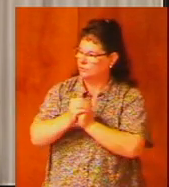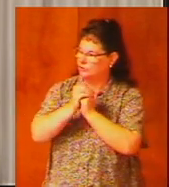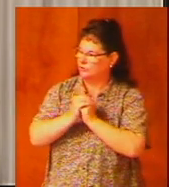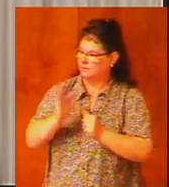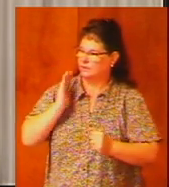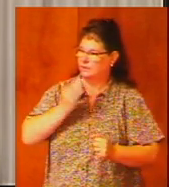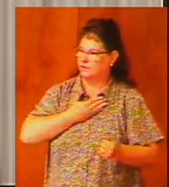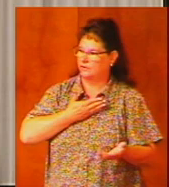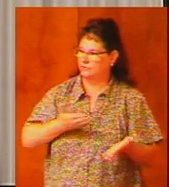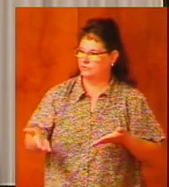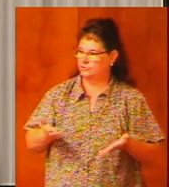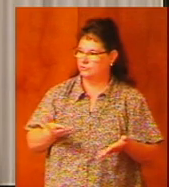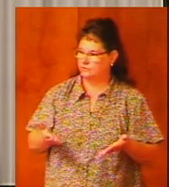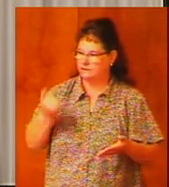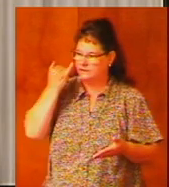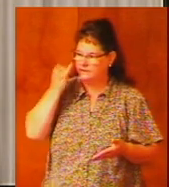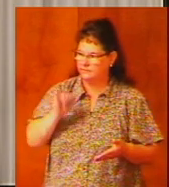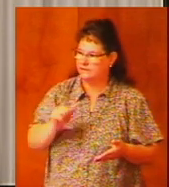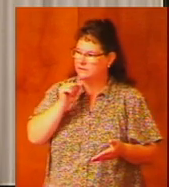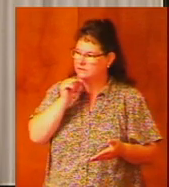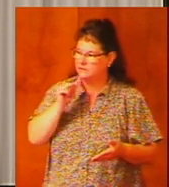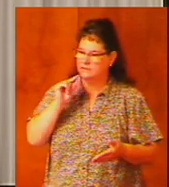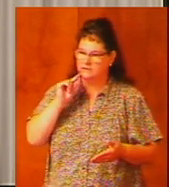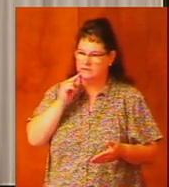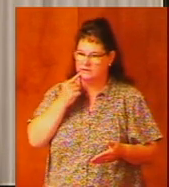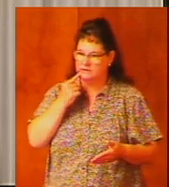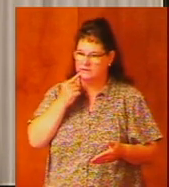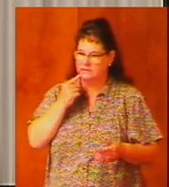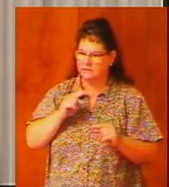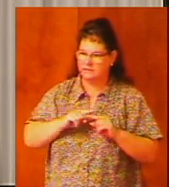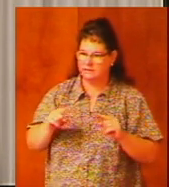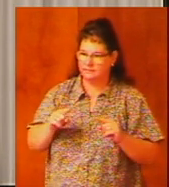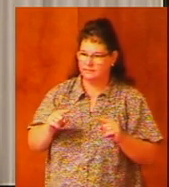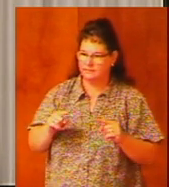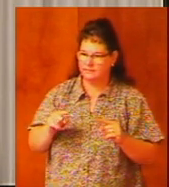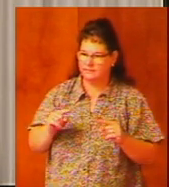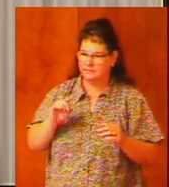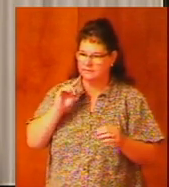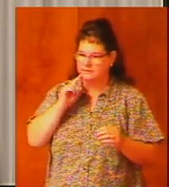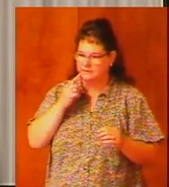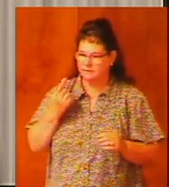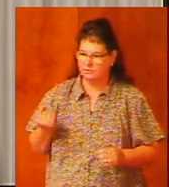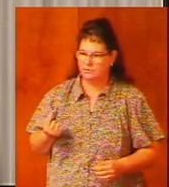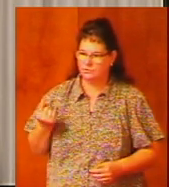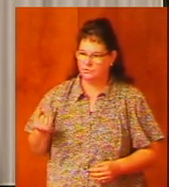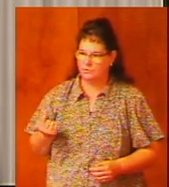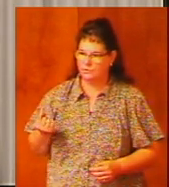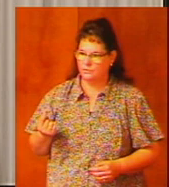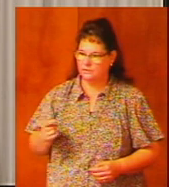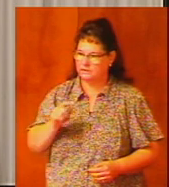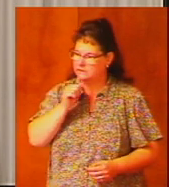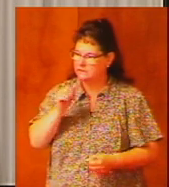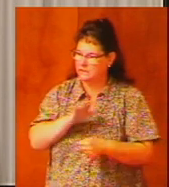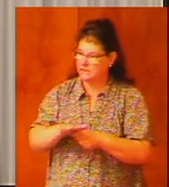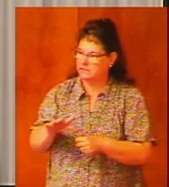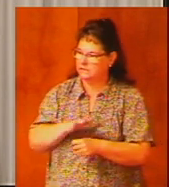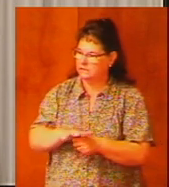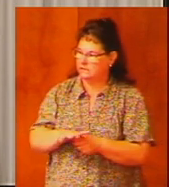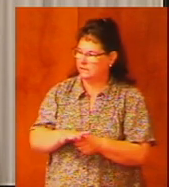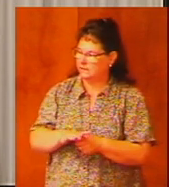service if it is not sincere but sincerity alone is not enough